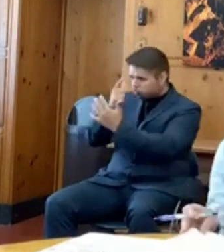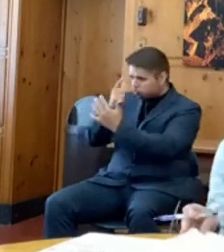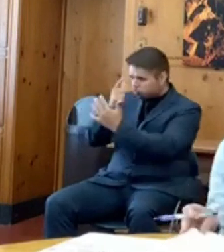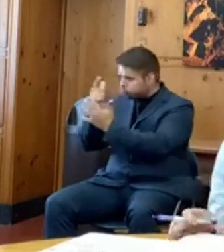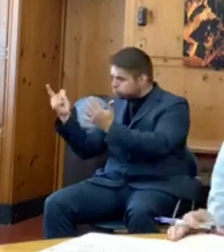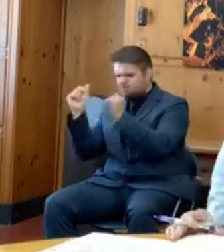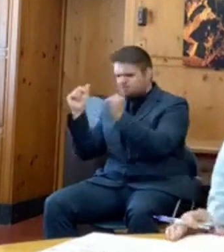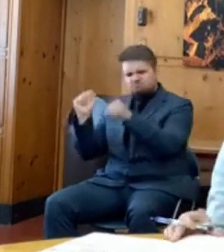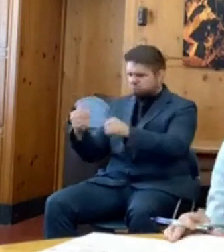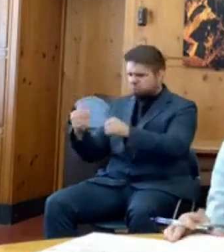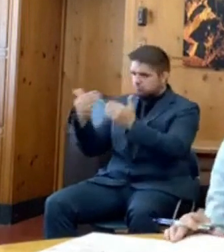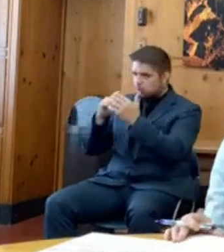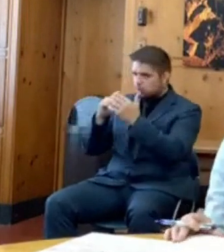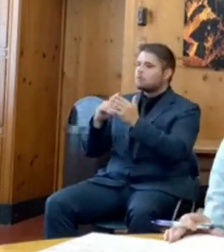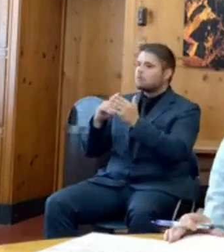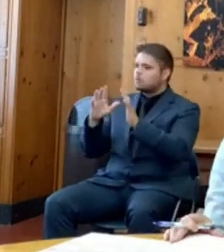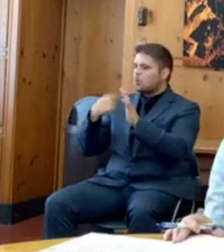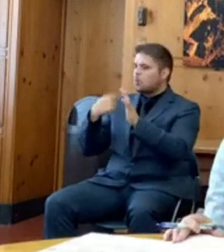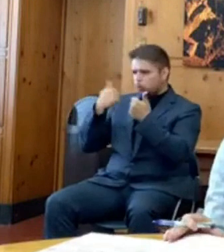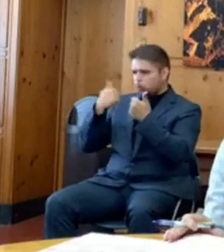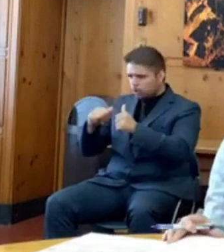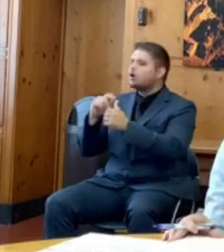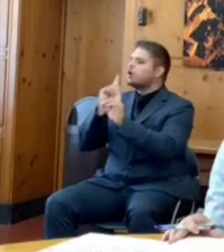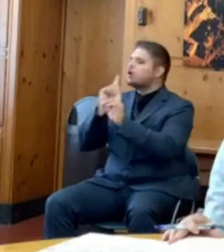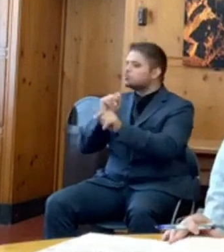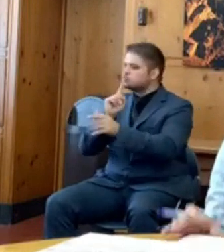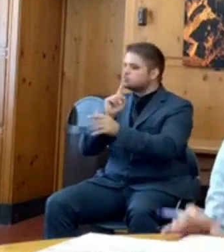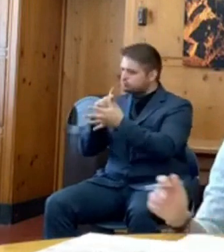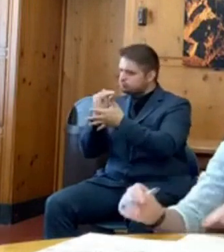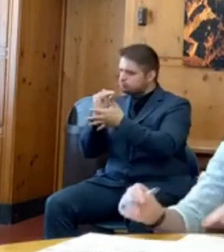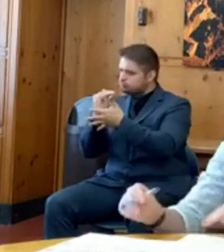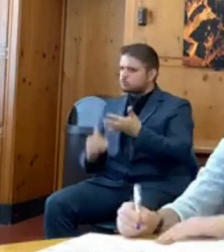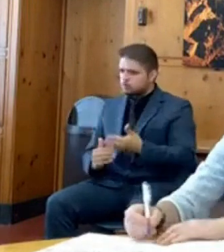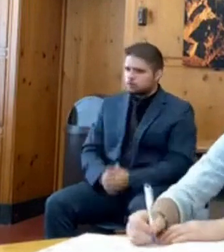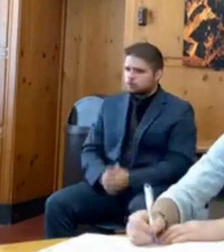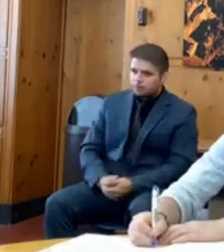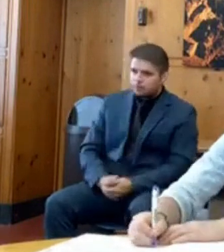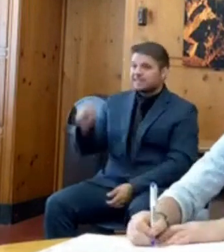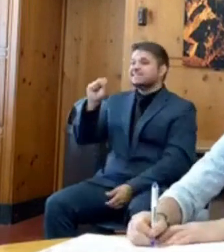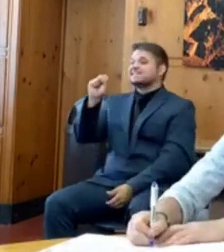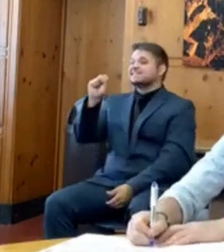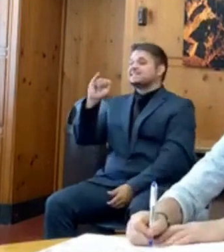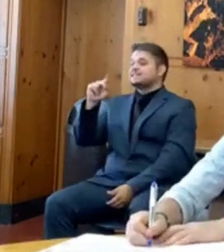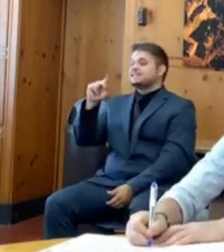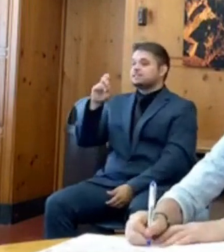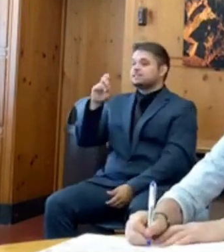can. And we'll go first to Lindsay Nadrick with Point 6. Go ahead, Lindsay.